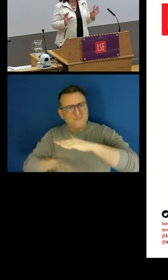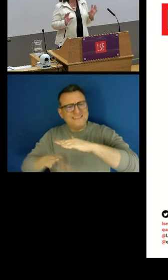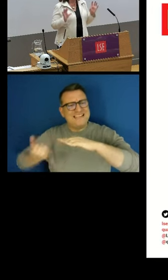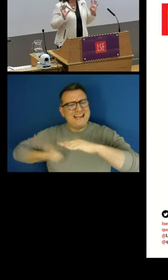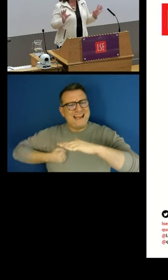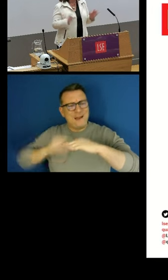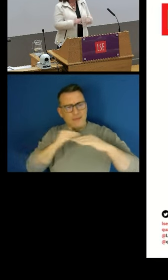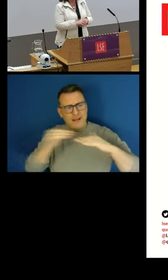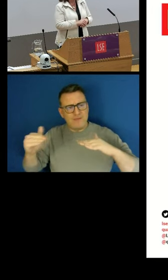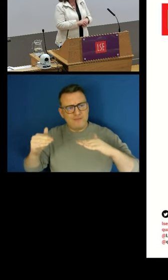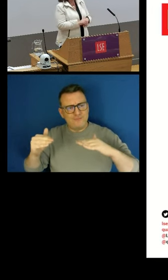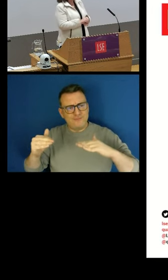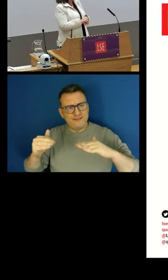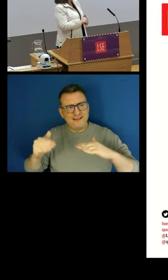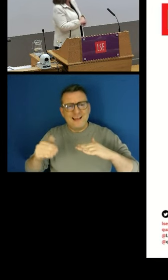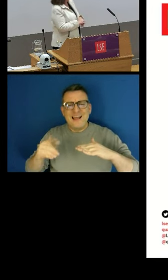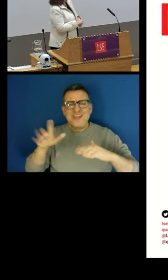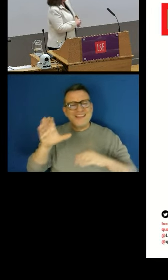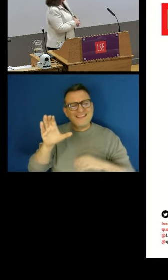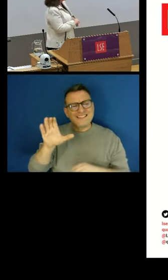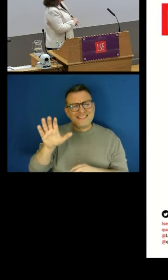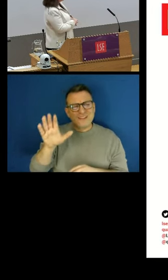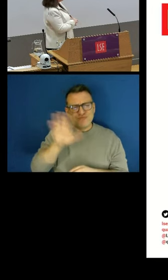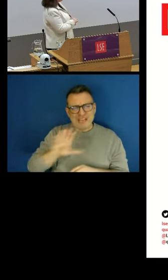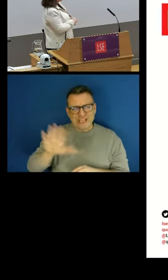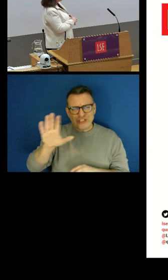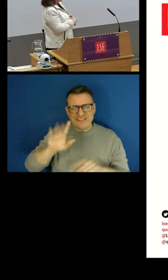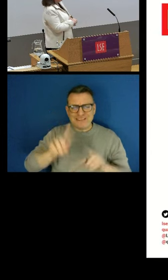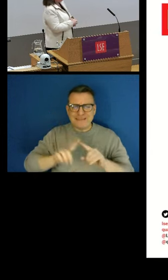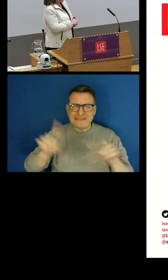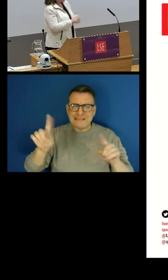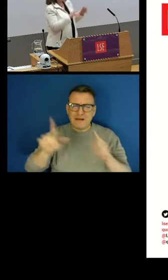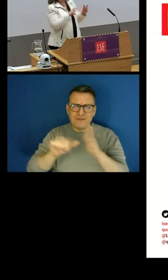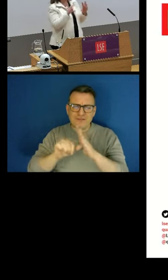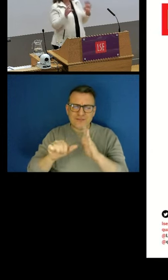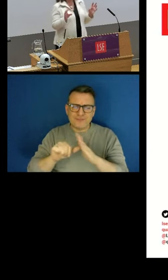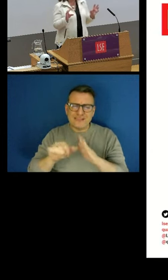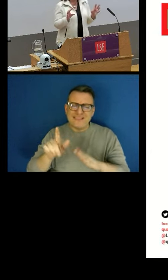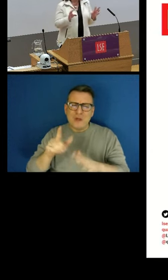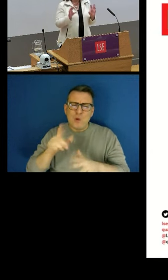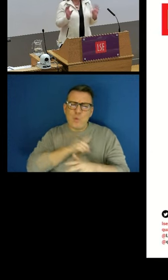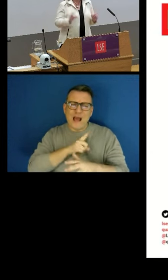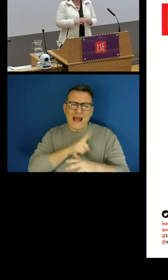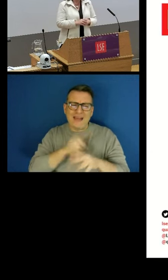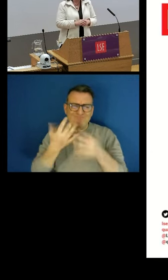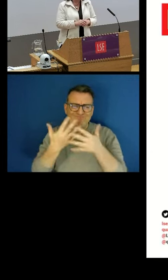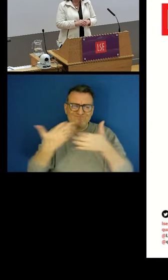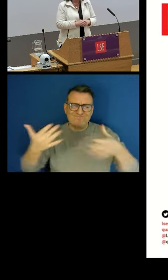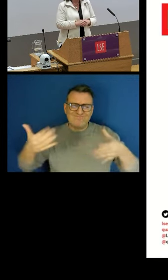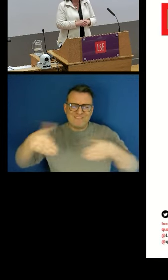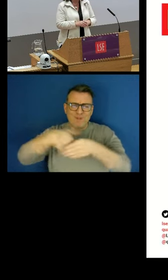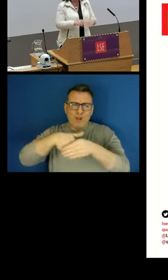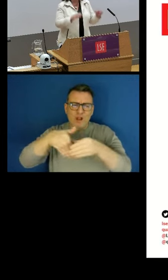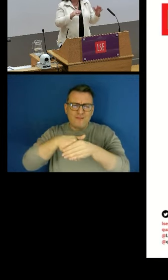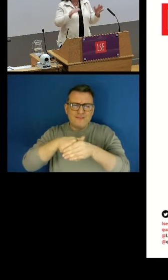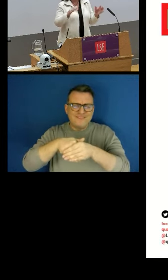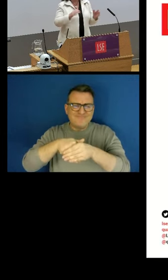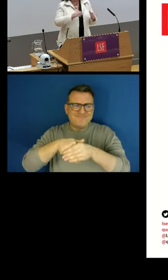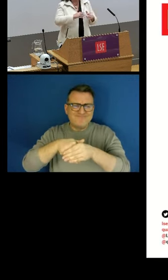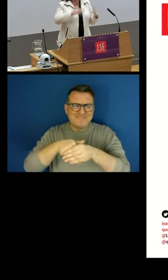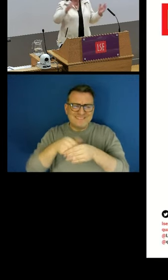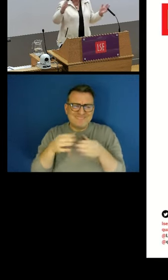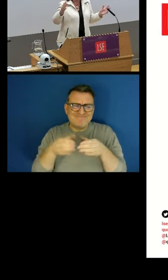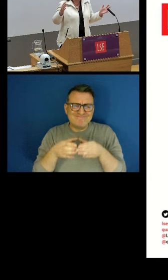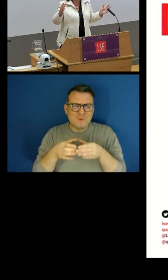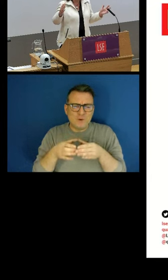difficult to do because the sample isn't that big. But you will see that every single region behaves quite differently. So in some